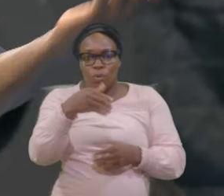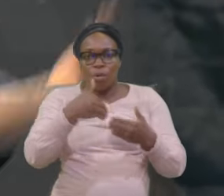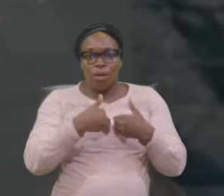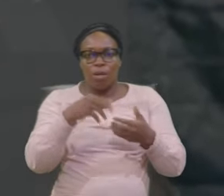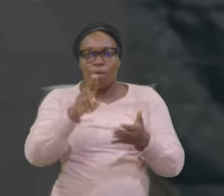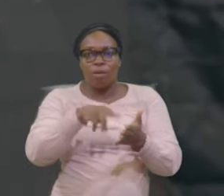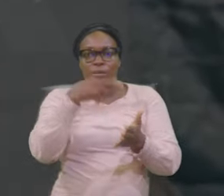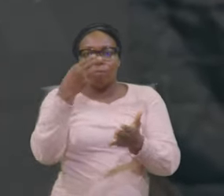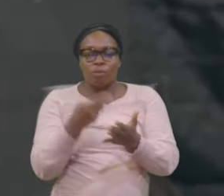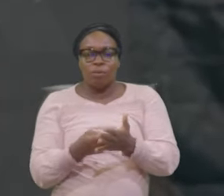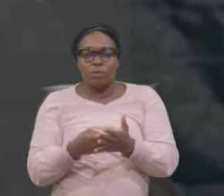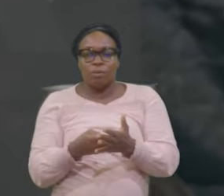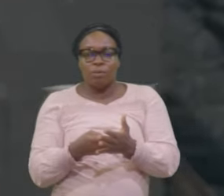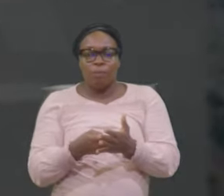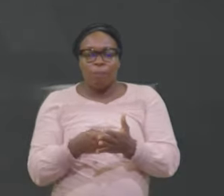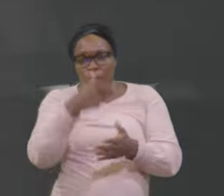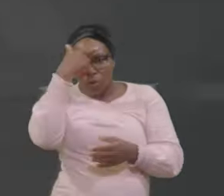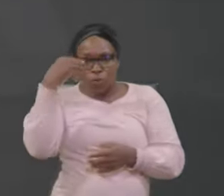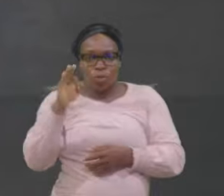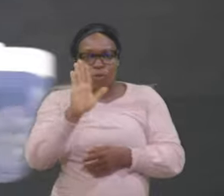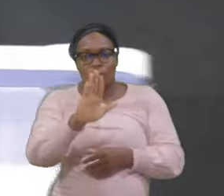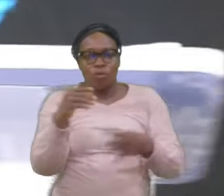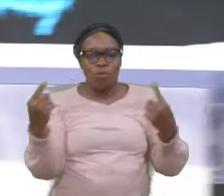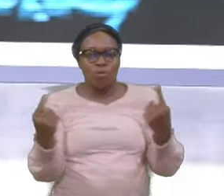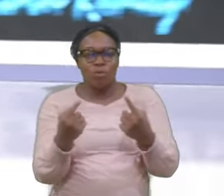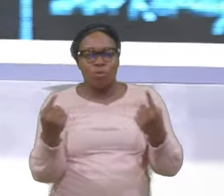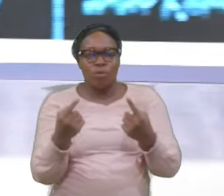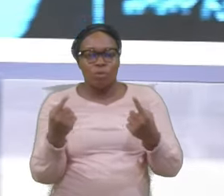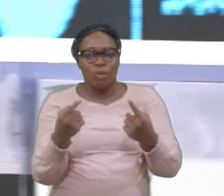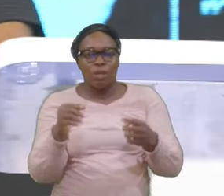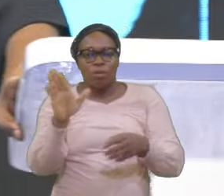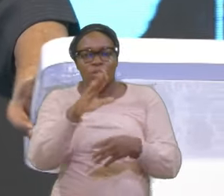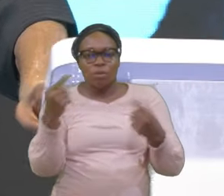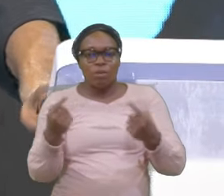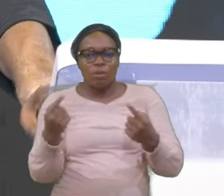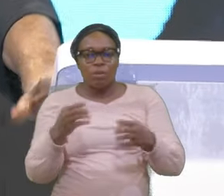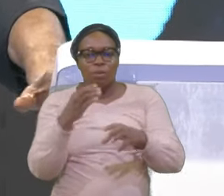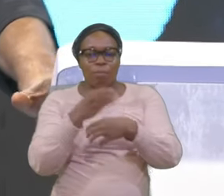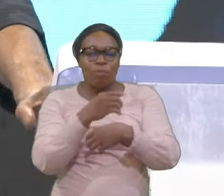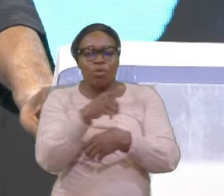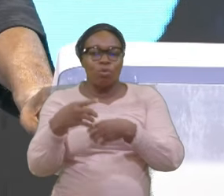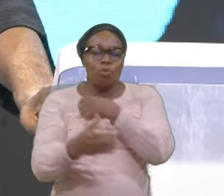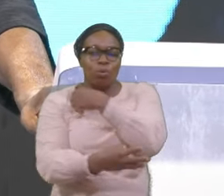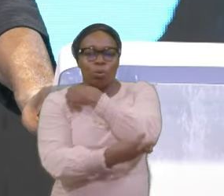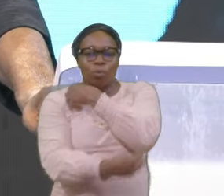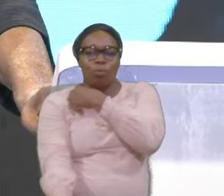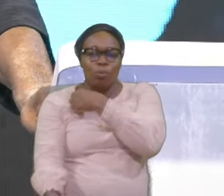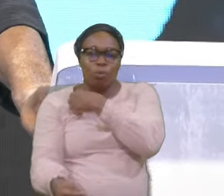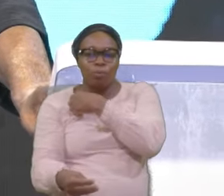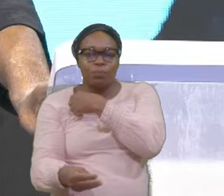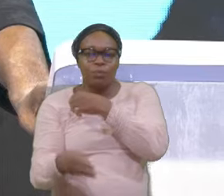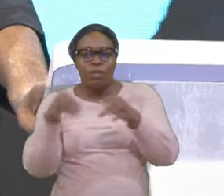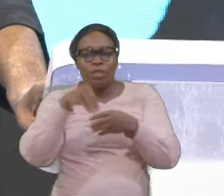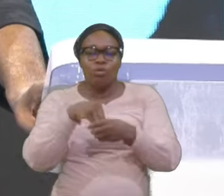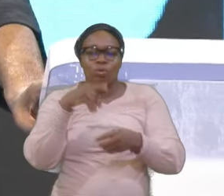your Sin It's your Transgression That made You fall Into a Condition Like this Young